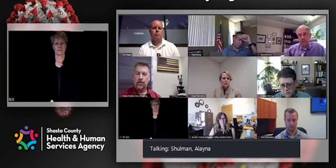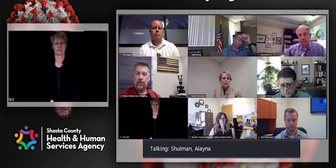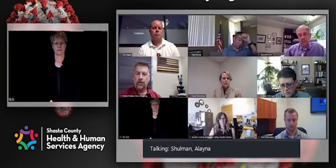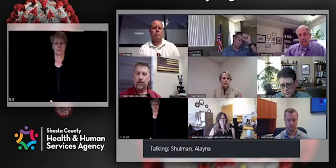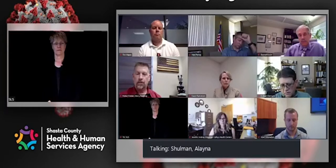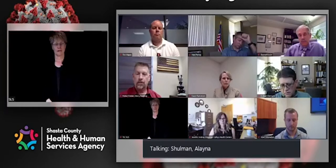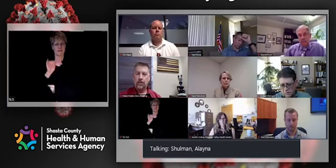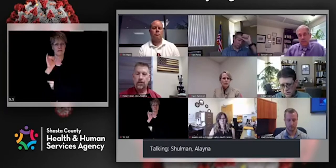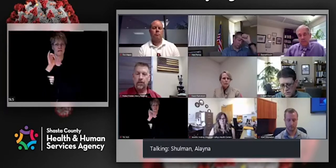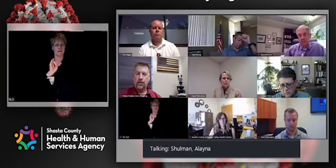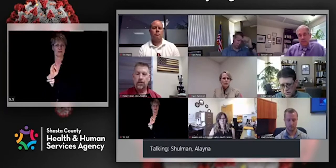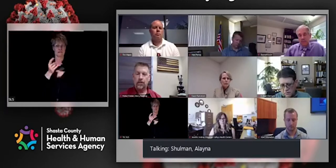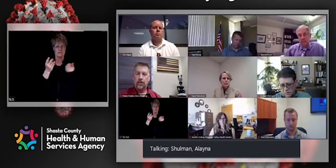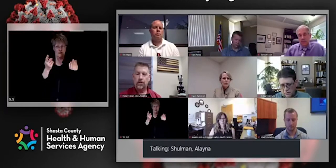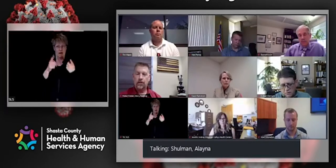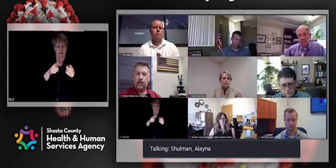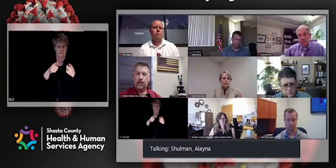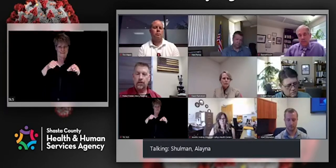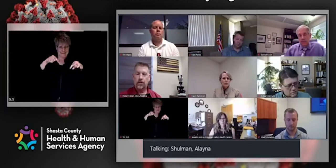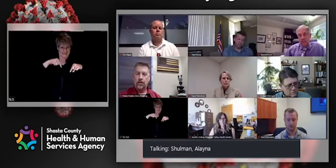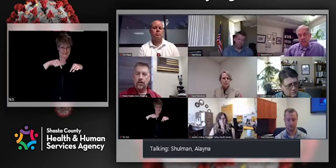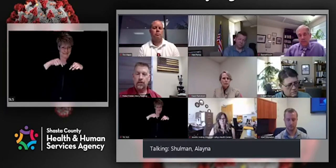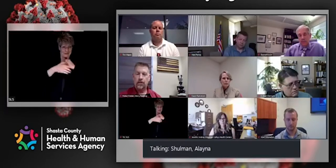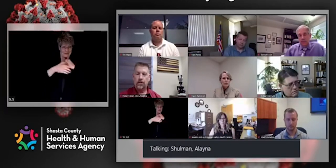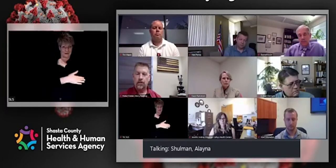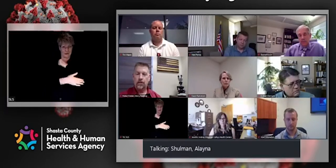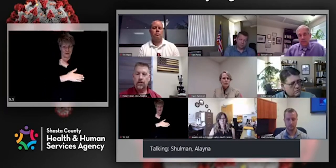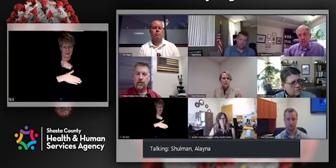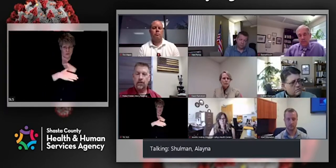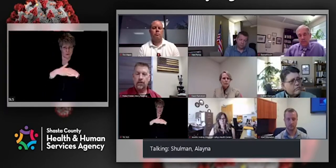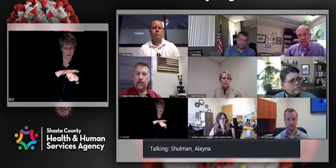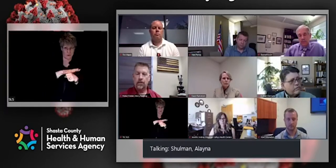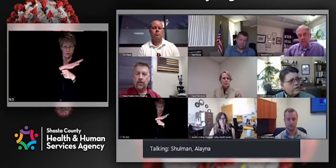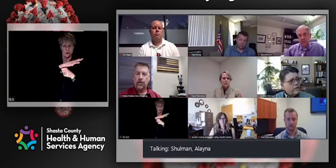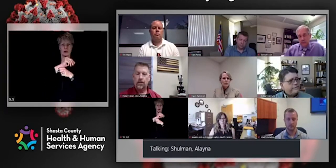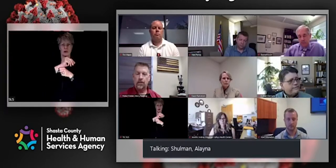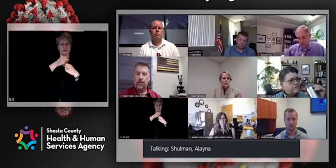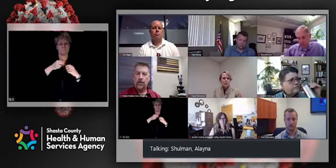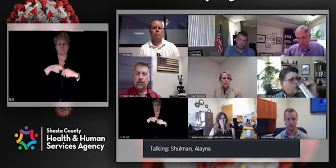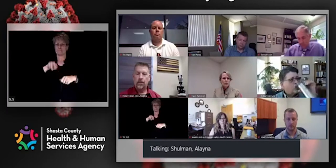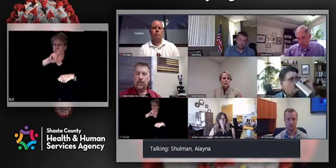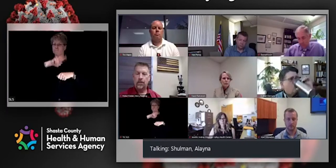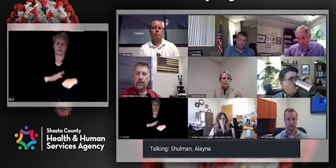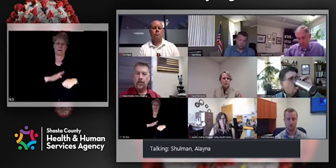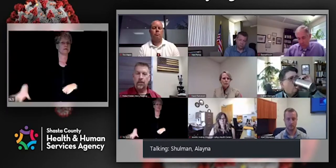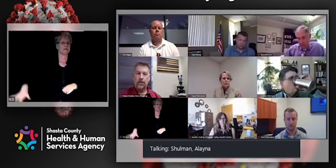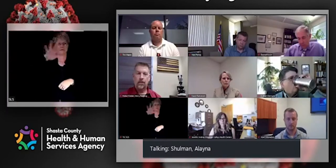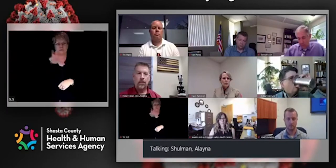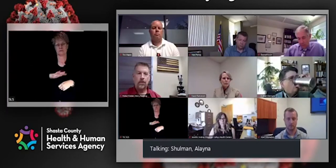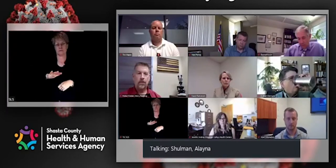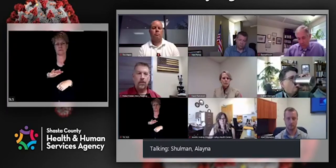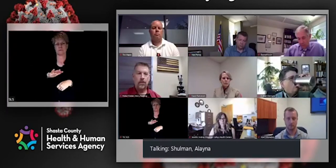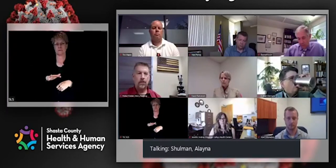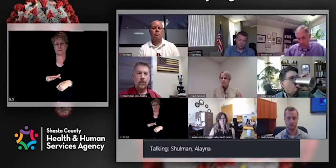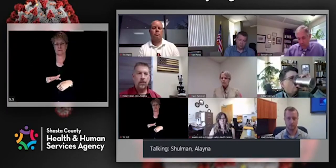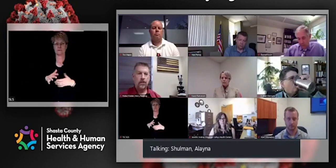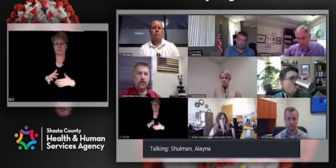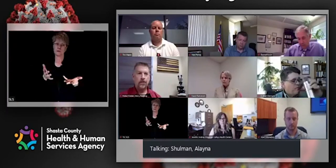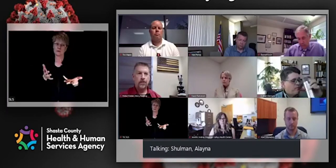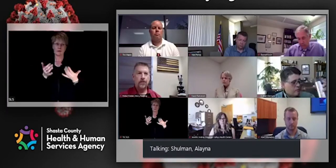just because the county did take the measure to kind of, you know, send out press releases even about the rodeo and,